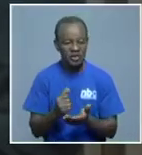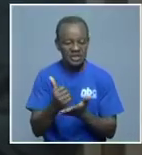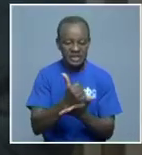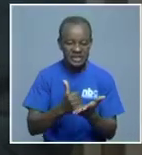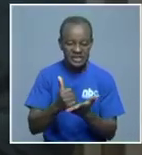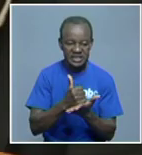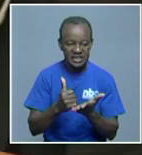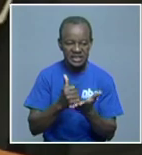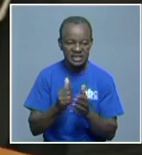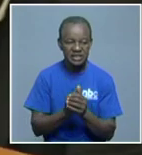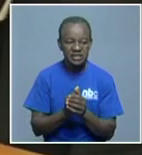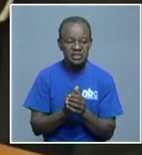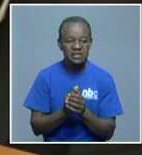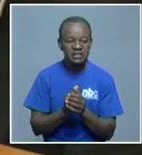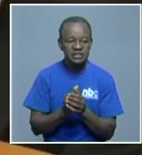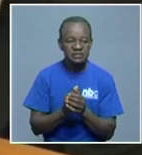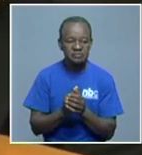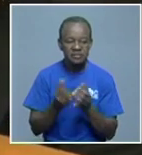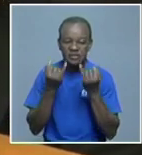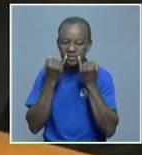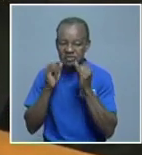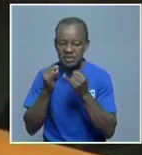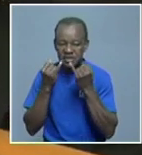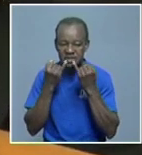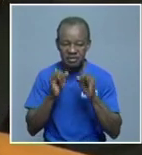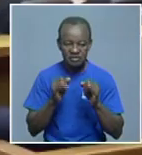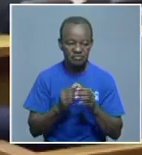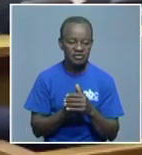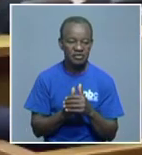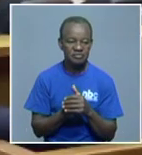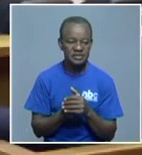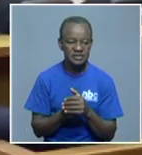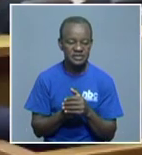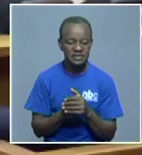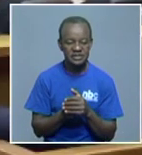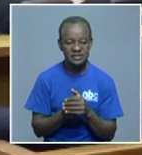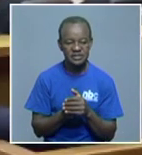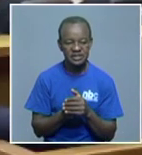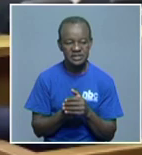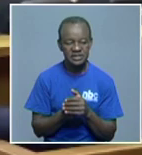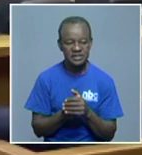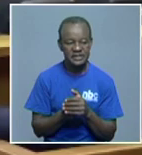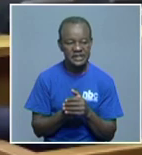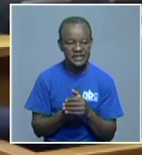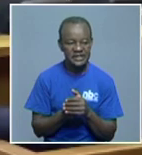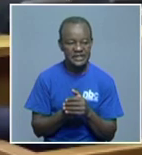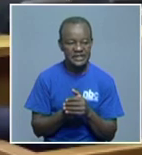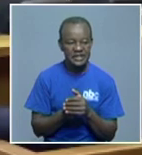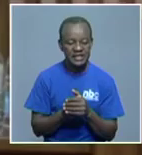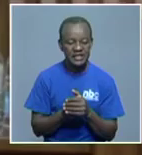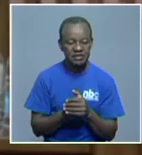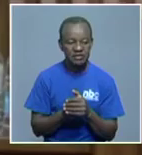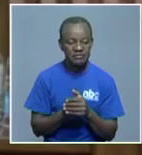very issues of new evidence or new conditions of